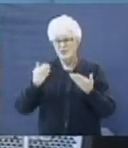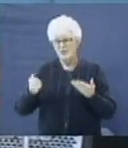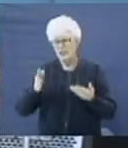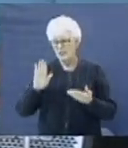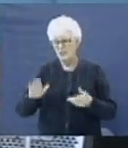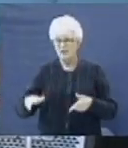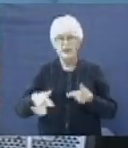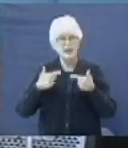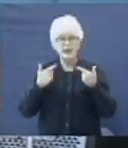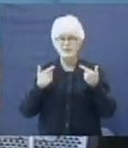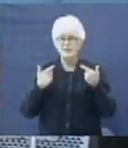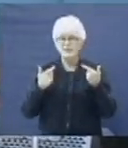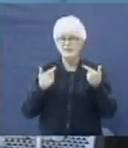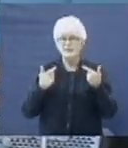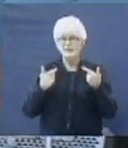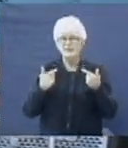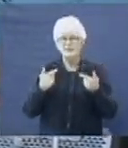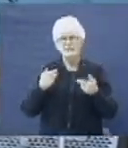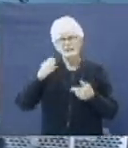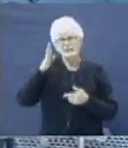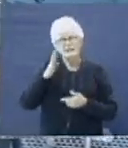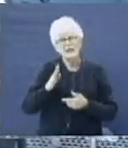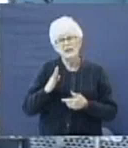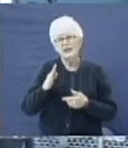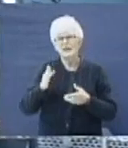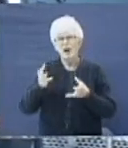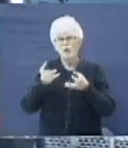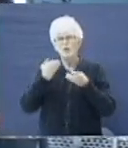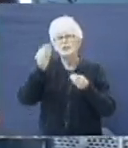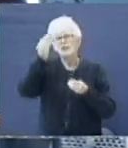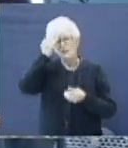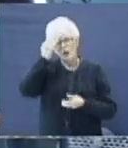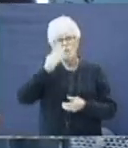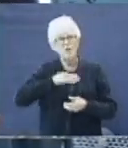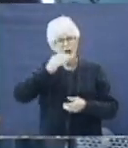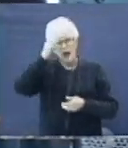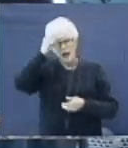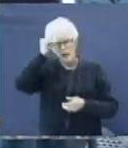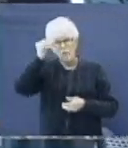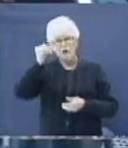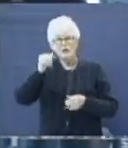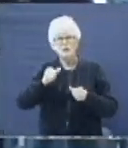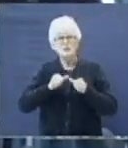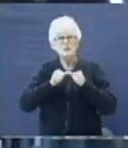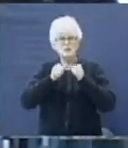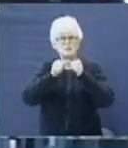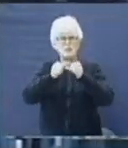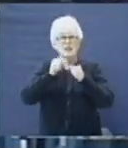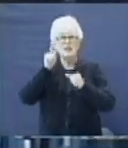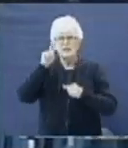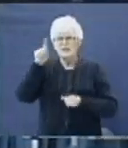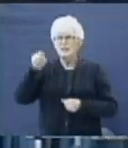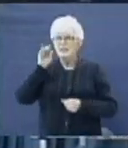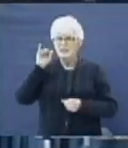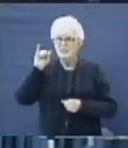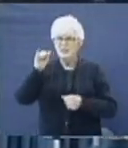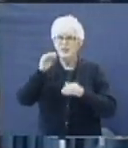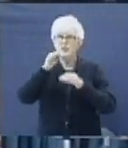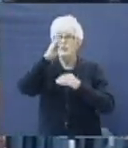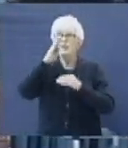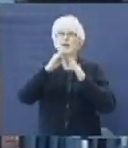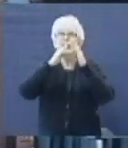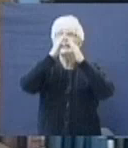things in their life. God, I want to know that my boys are going to spend eternity with God, with heaven.